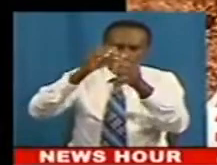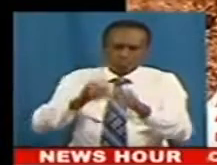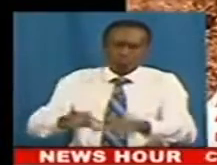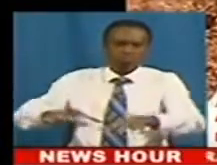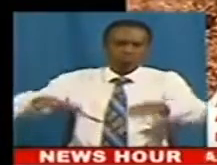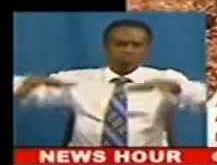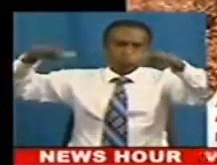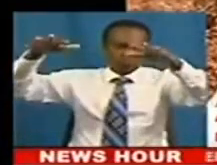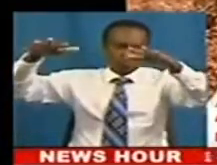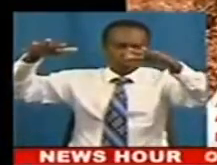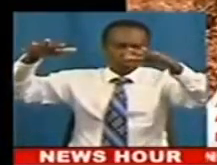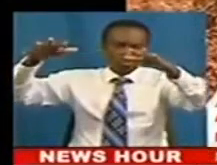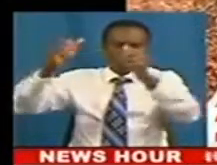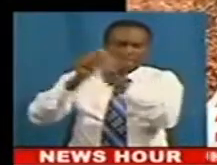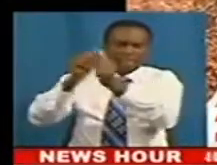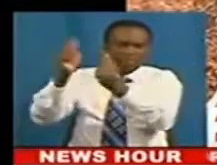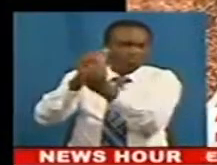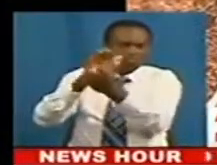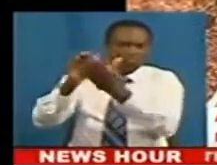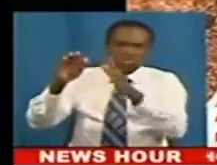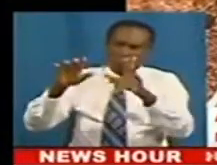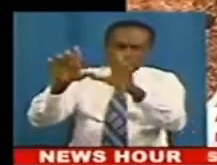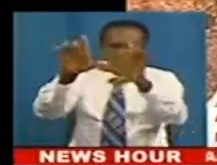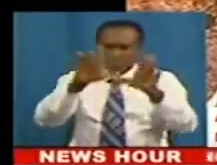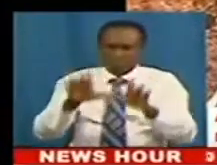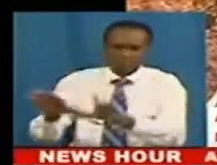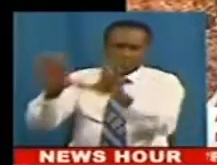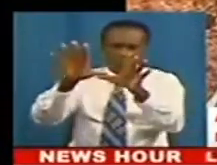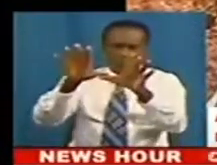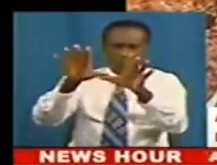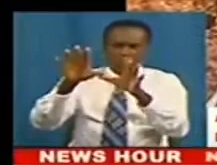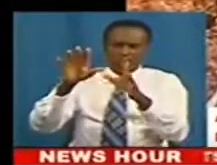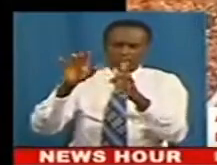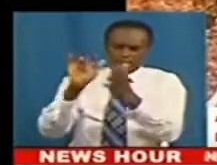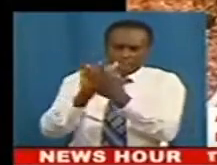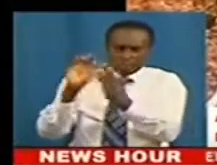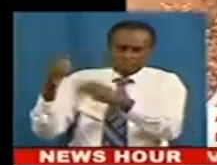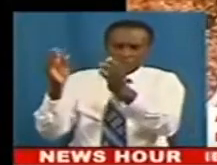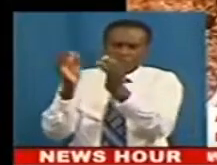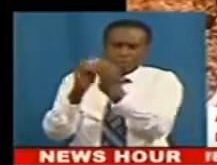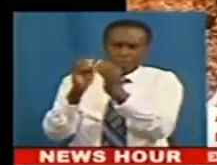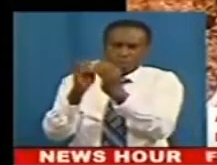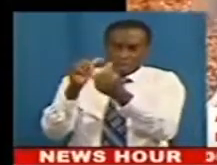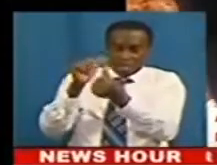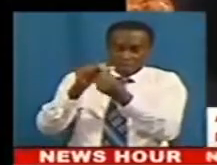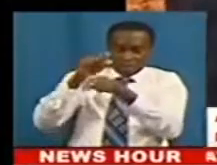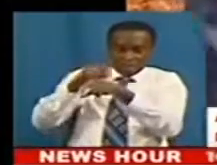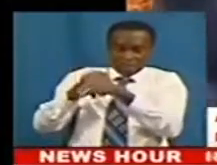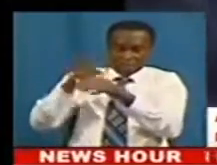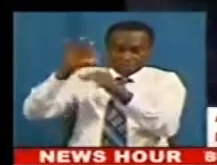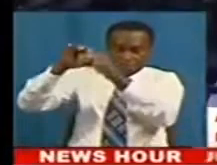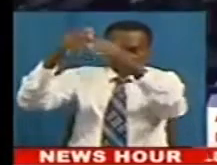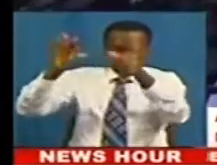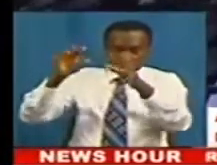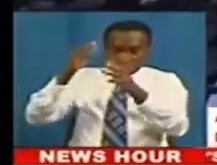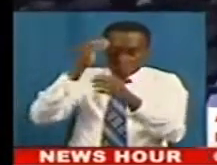the country with pest forecasts for their local areas to give farmers early warnings of pest infestation.